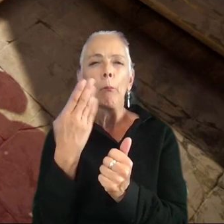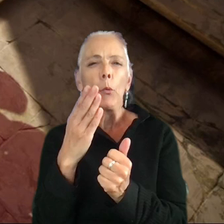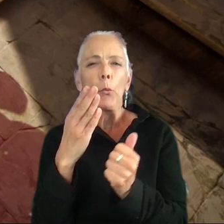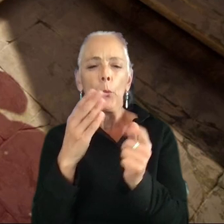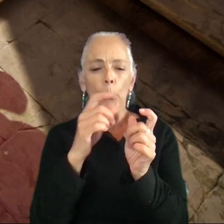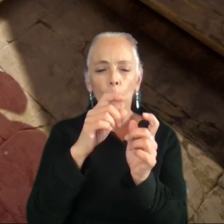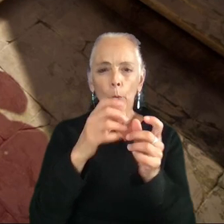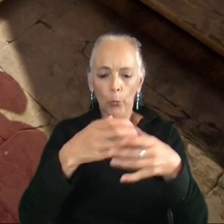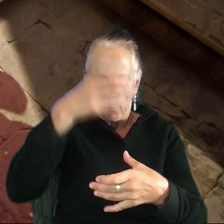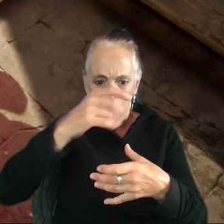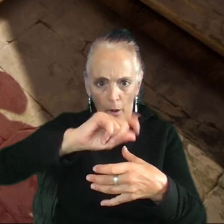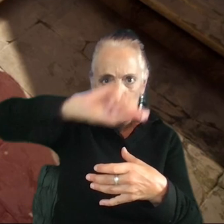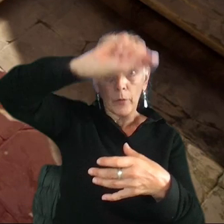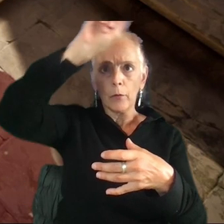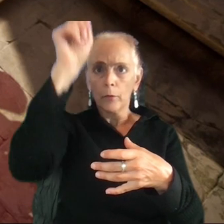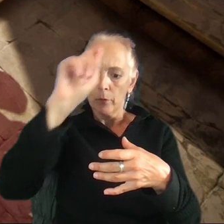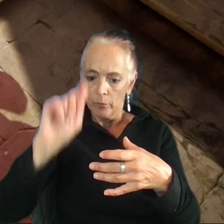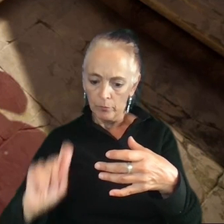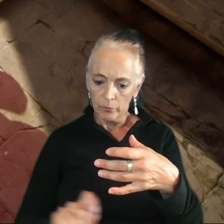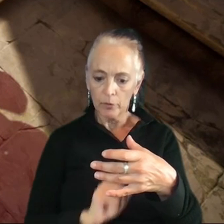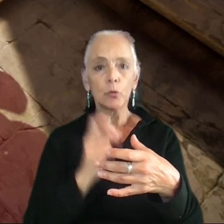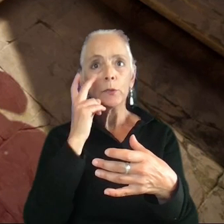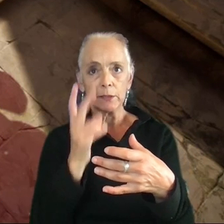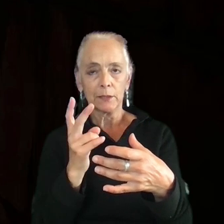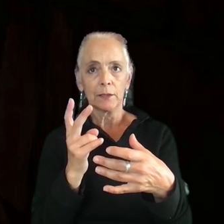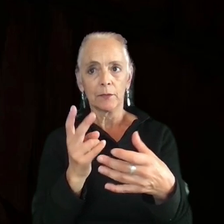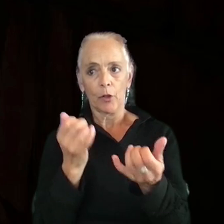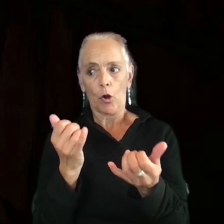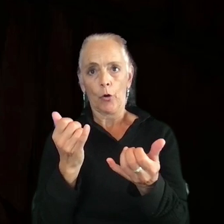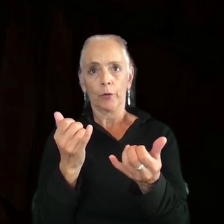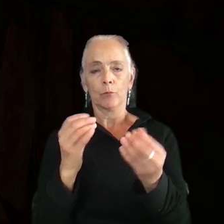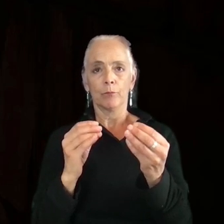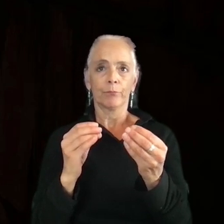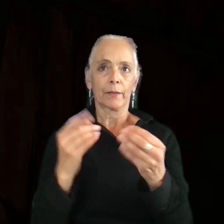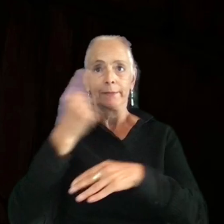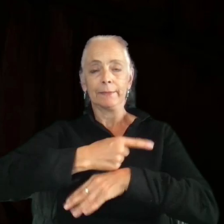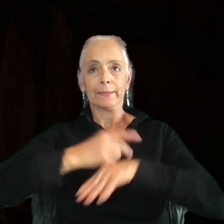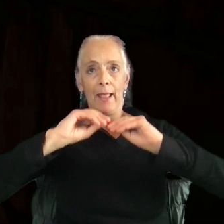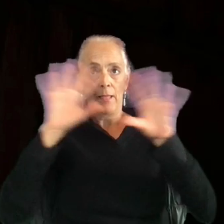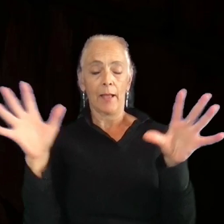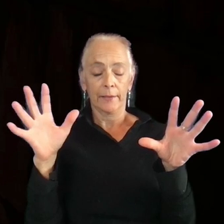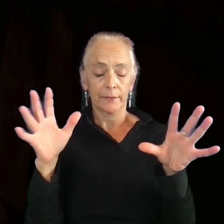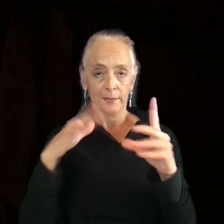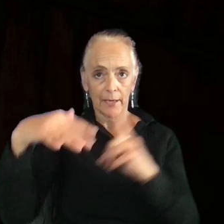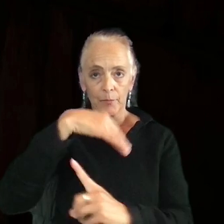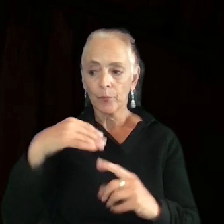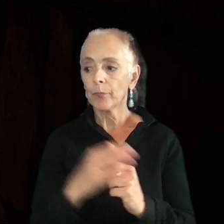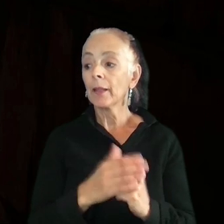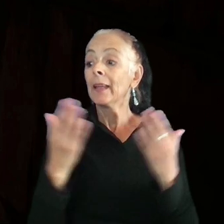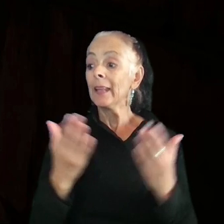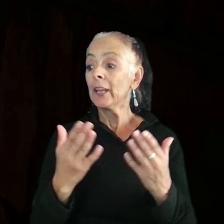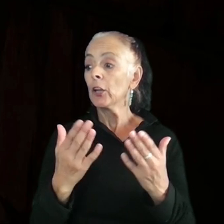outline so you can see it better in the current broad daylight setting. And here we see again it's in a darker